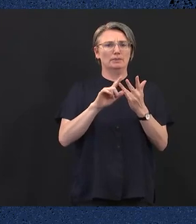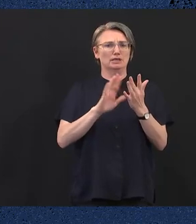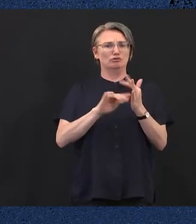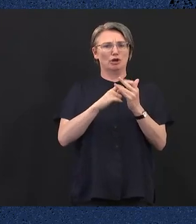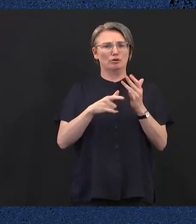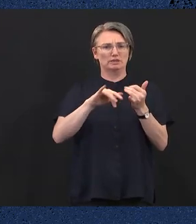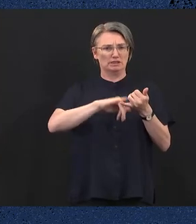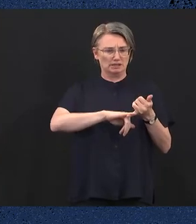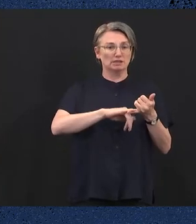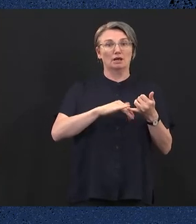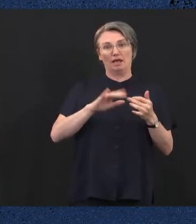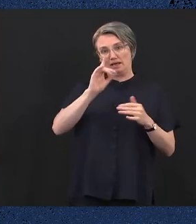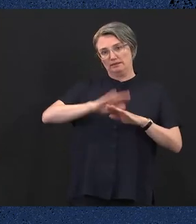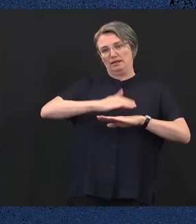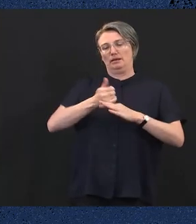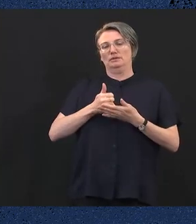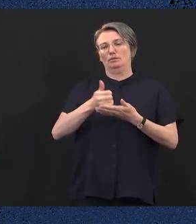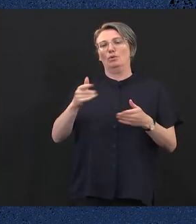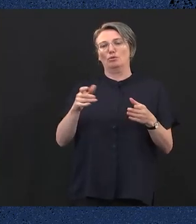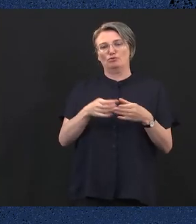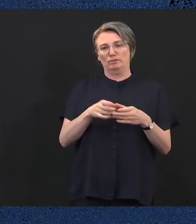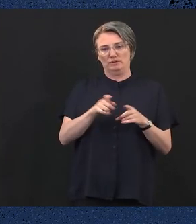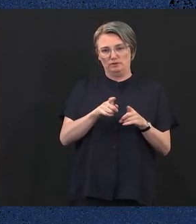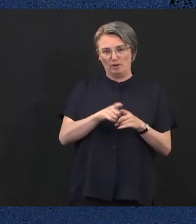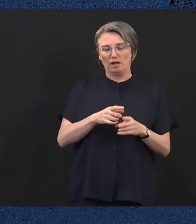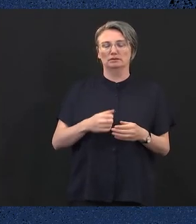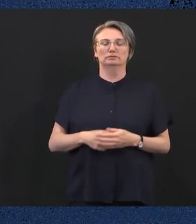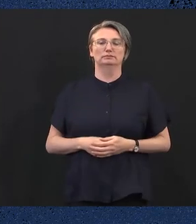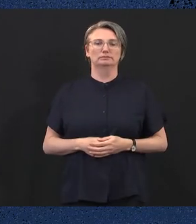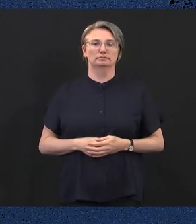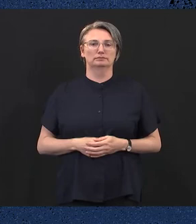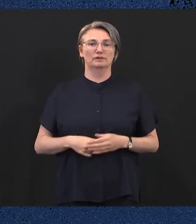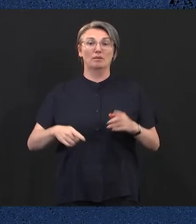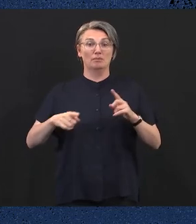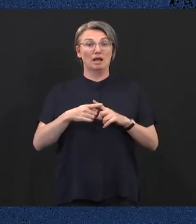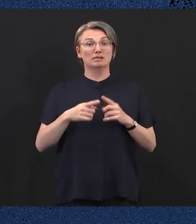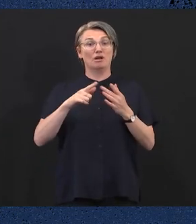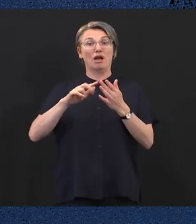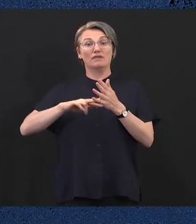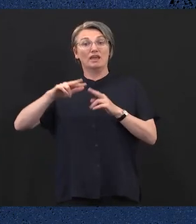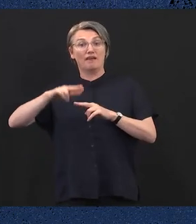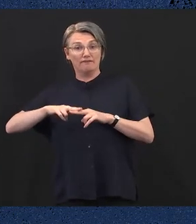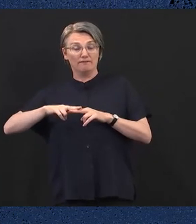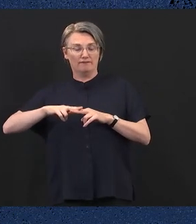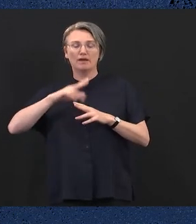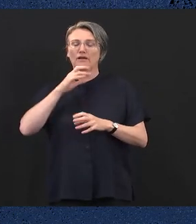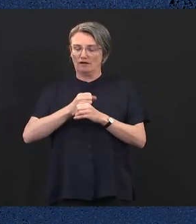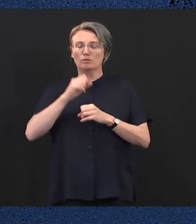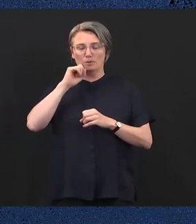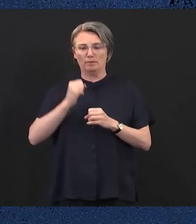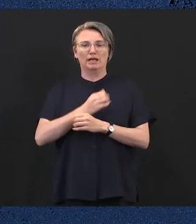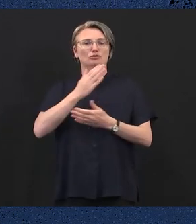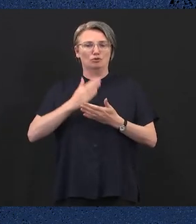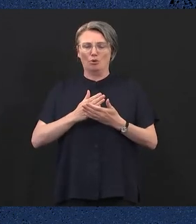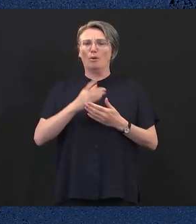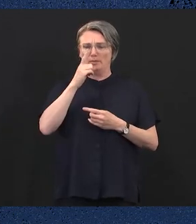Improving access to fertility services. The government will continue to ensure that IVF is accessible to all